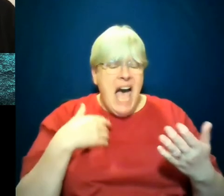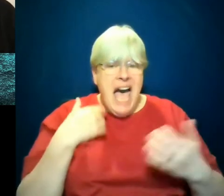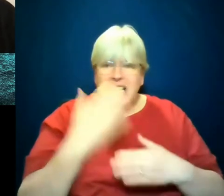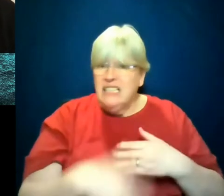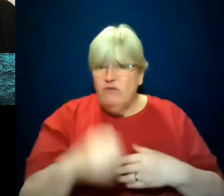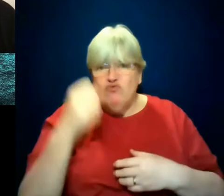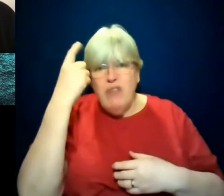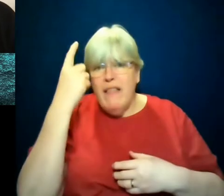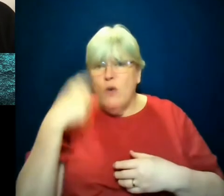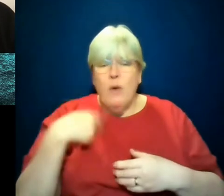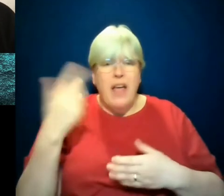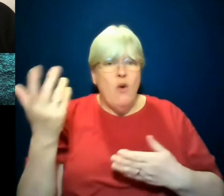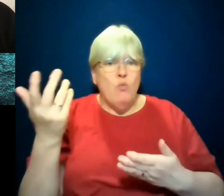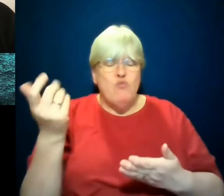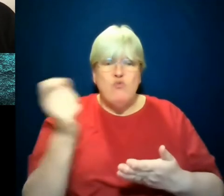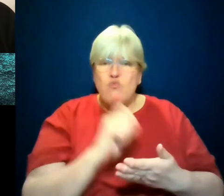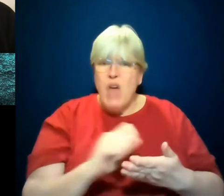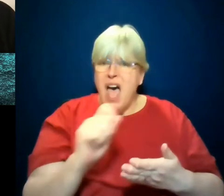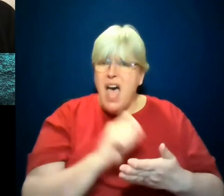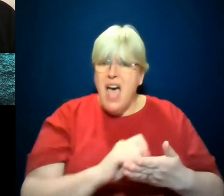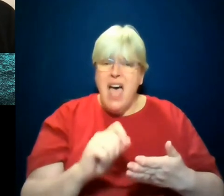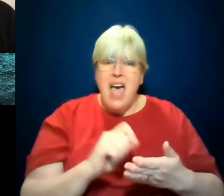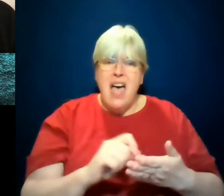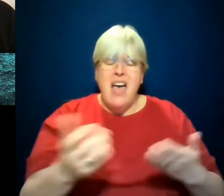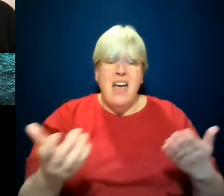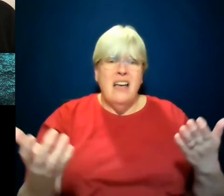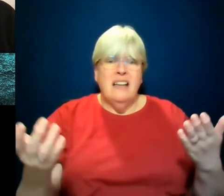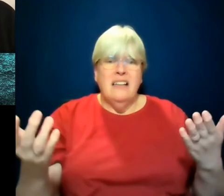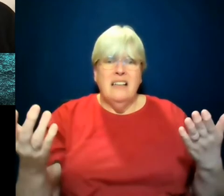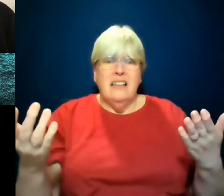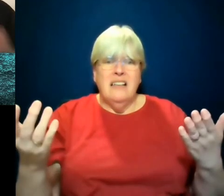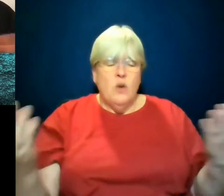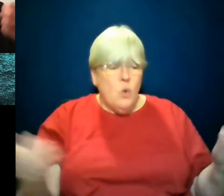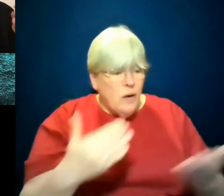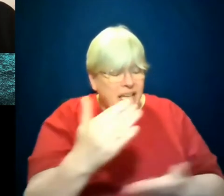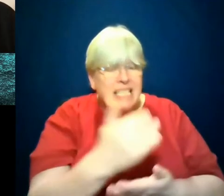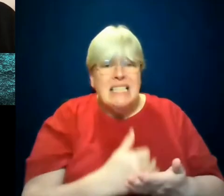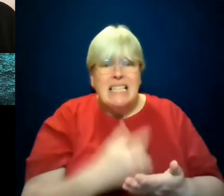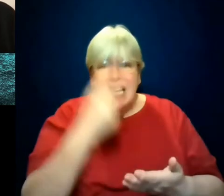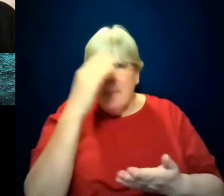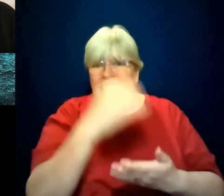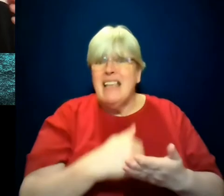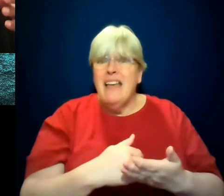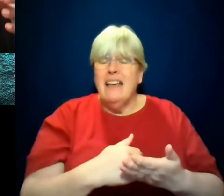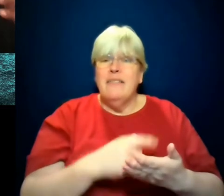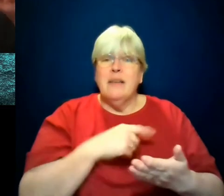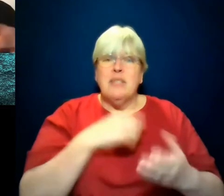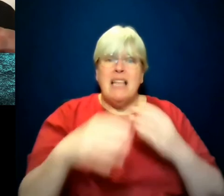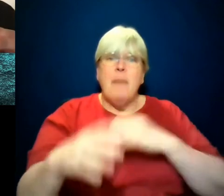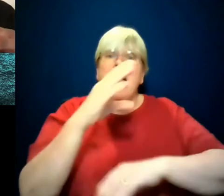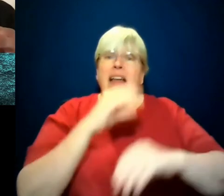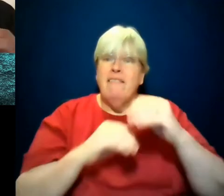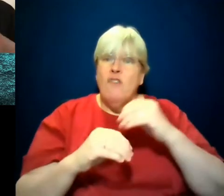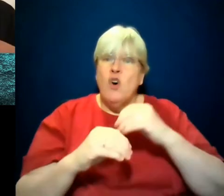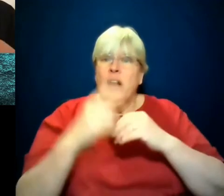was writing it. This question of, can Levi be saved? Where is he? Can he be saved? Because metaphor for, can you